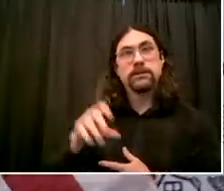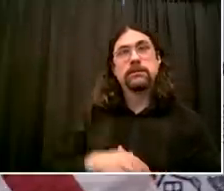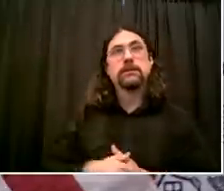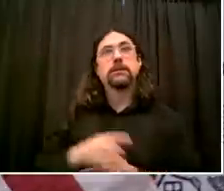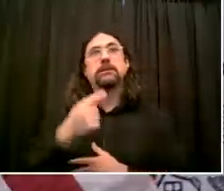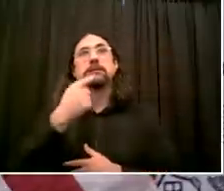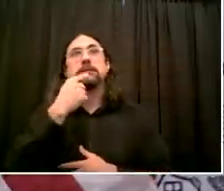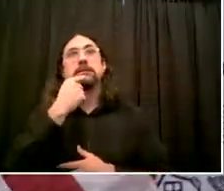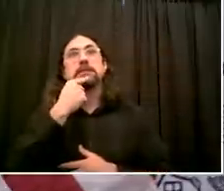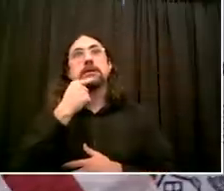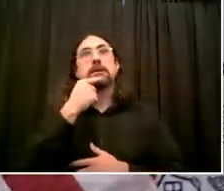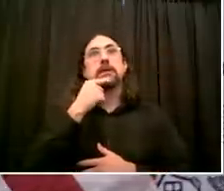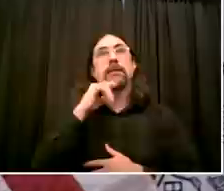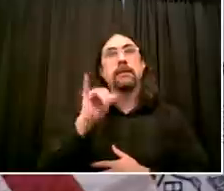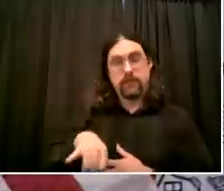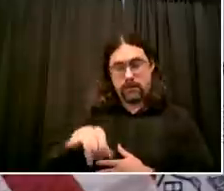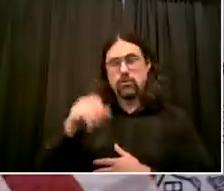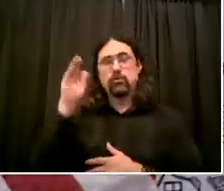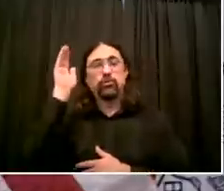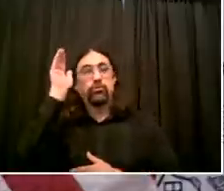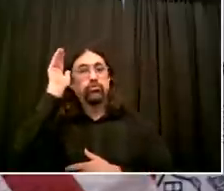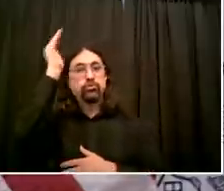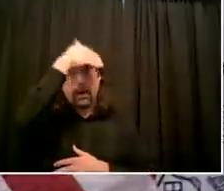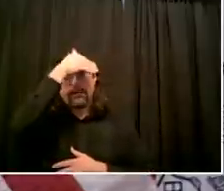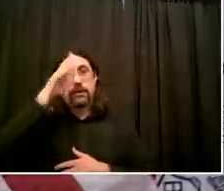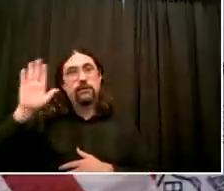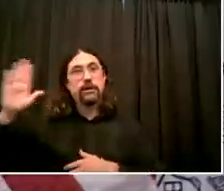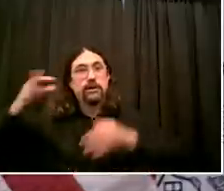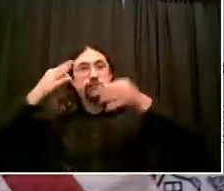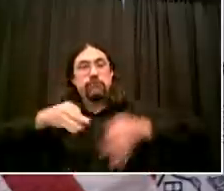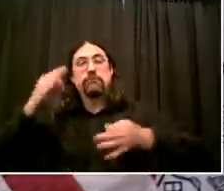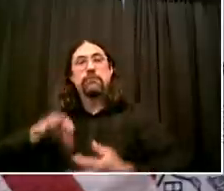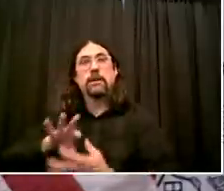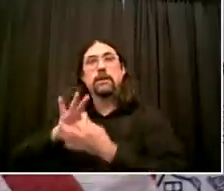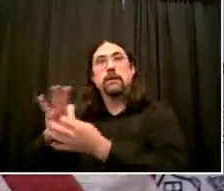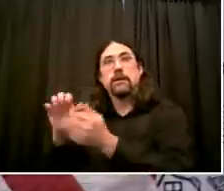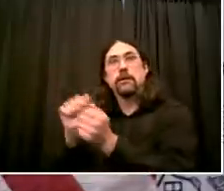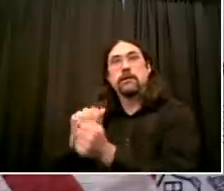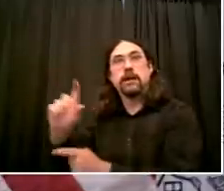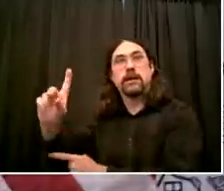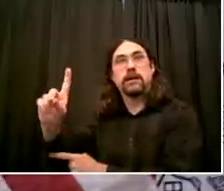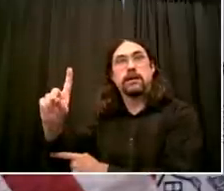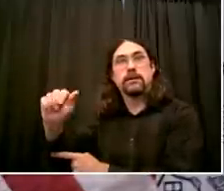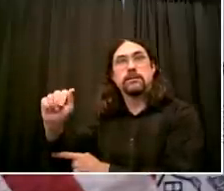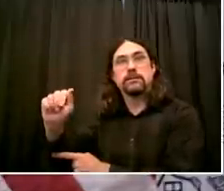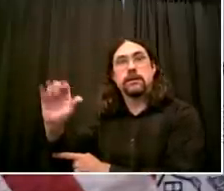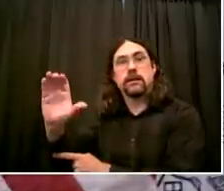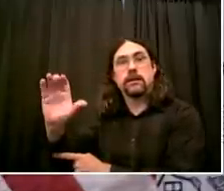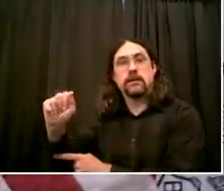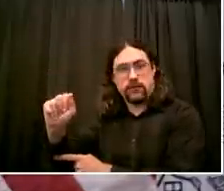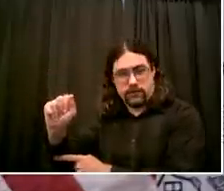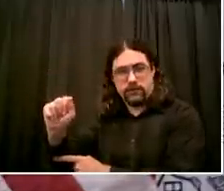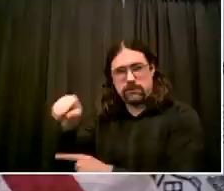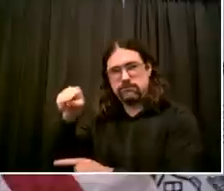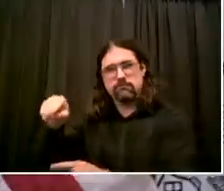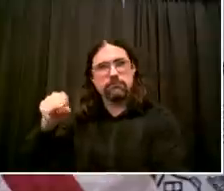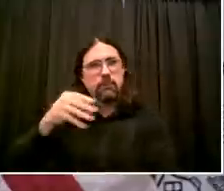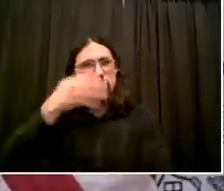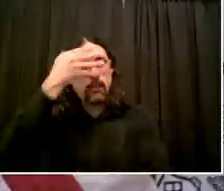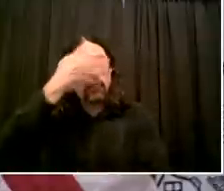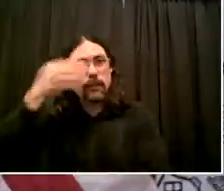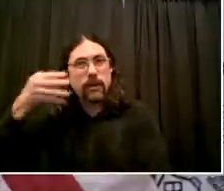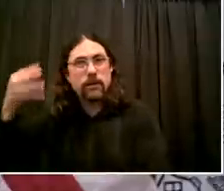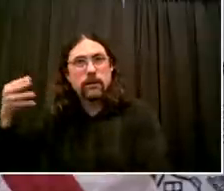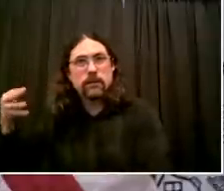DACA program will now go back to its original form. From the Obama era, that's a huge, huge